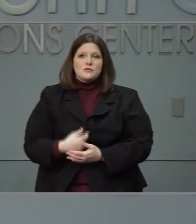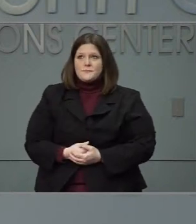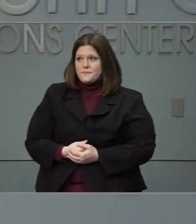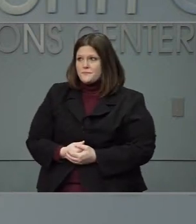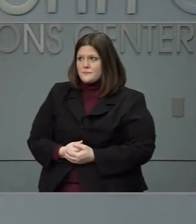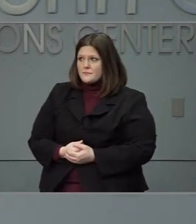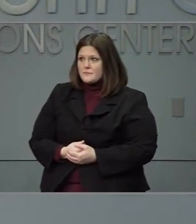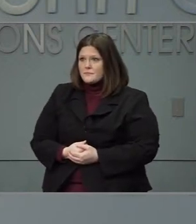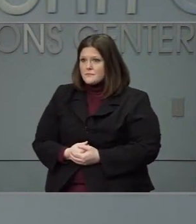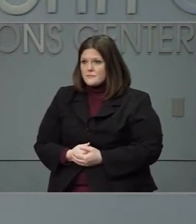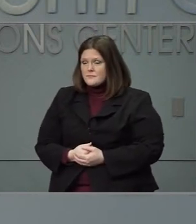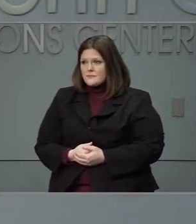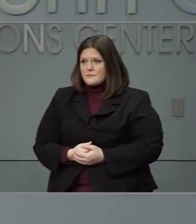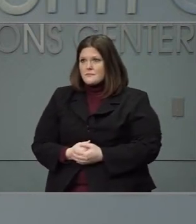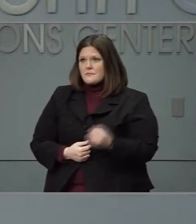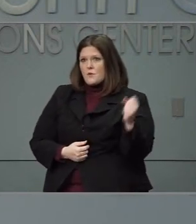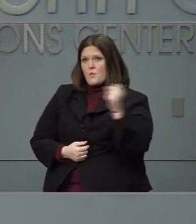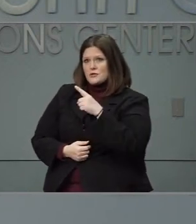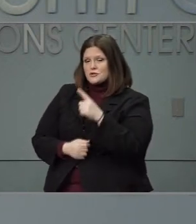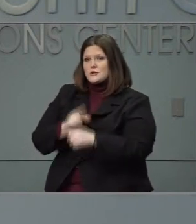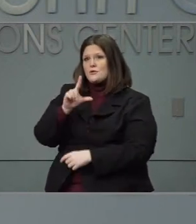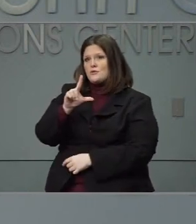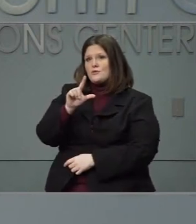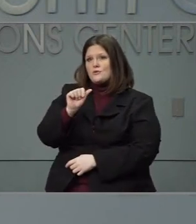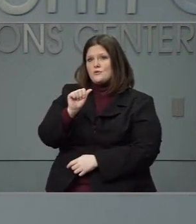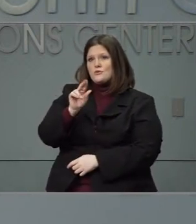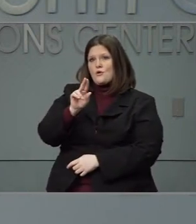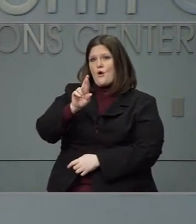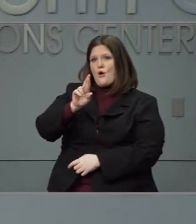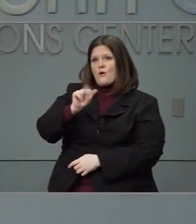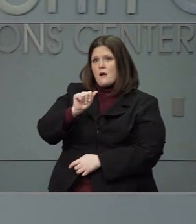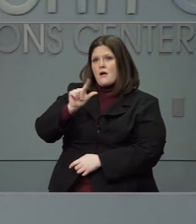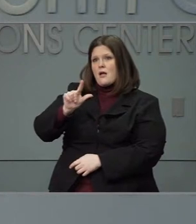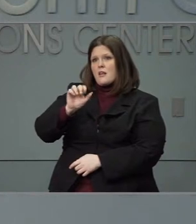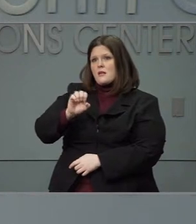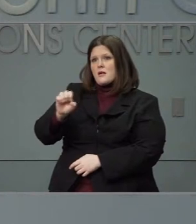Our next question is from Laura Lee with Carolina Public Press.